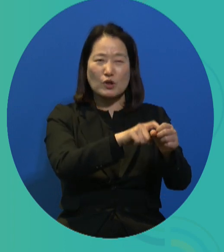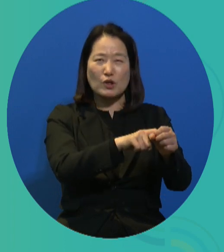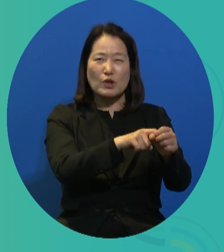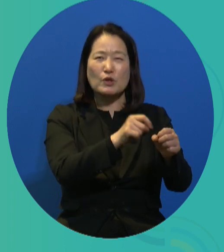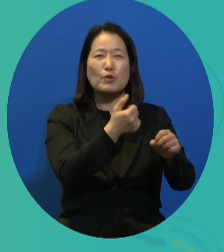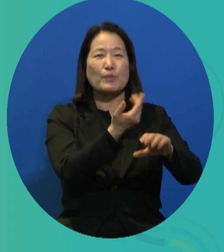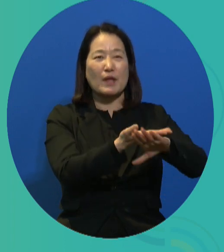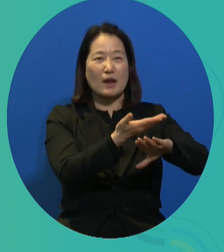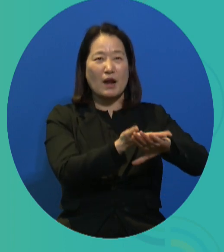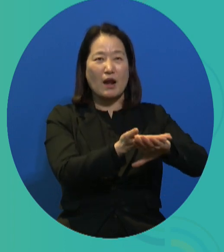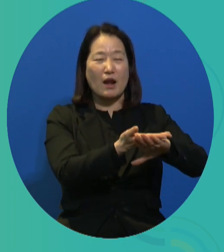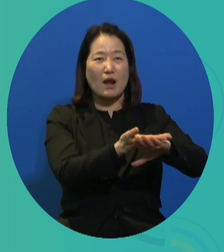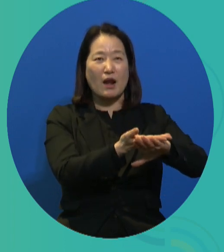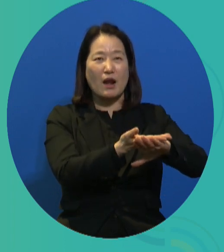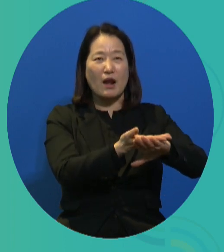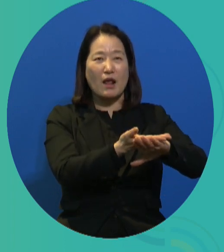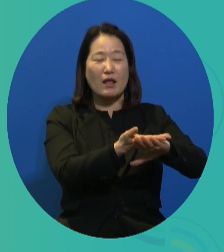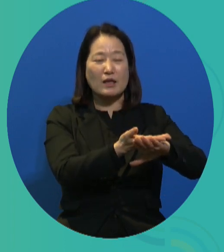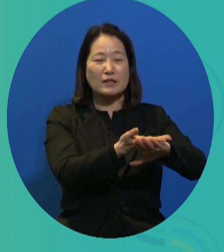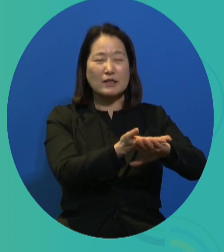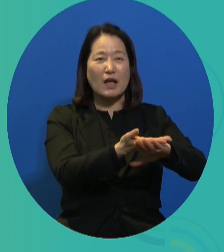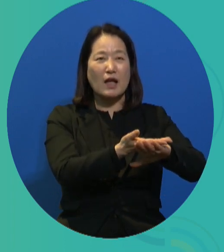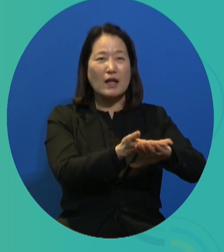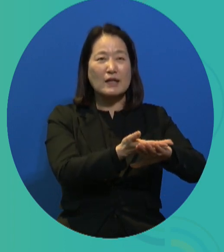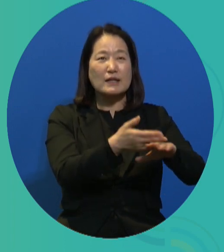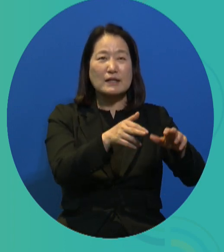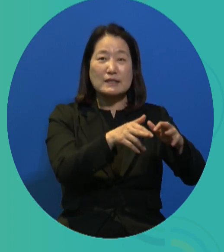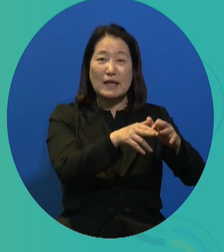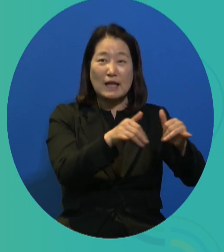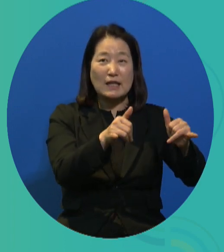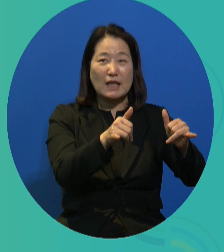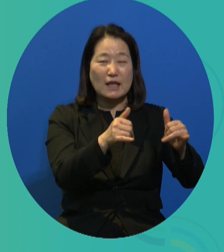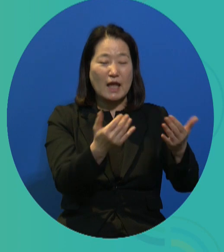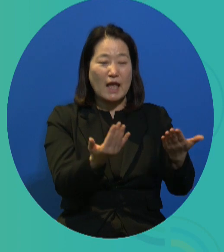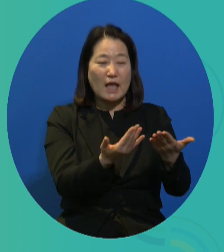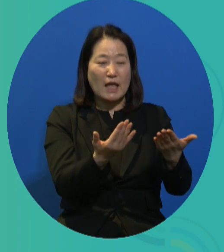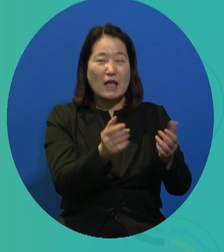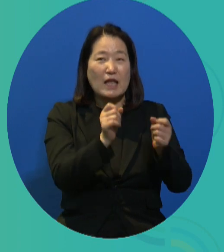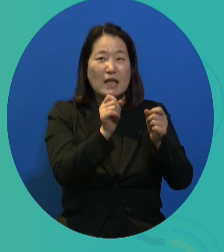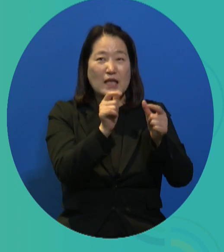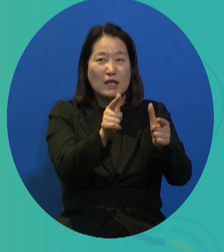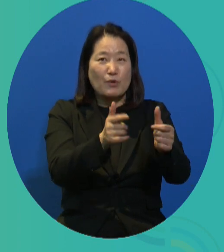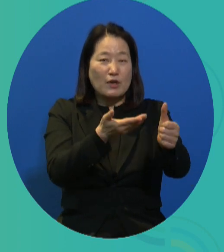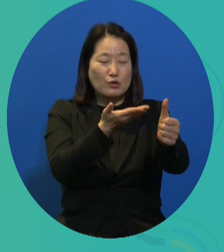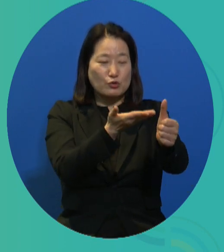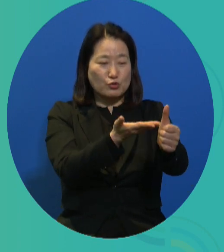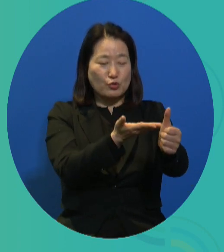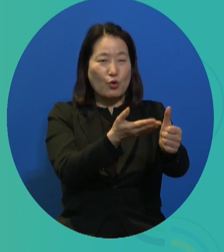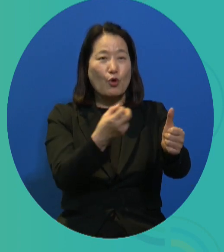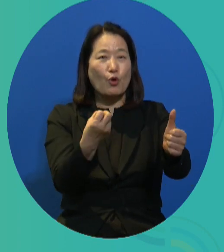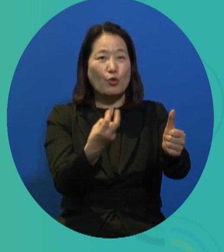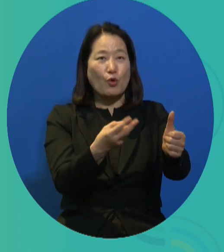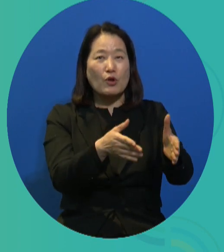sole government selection criteria is a little bit different. We look at severely disabled persons